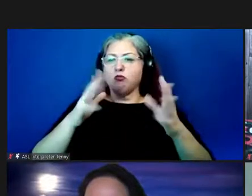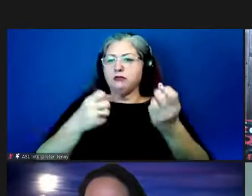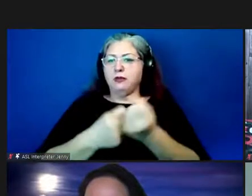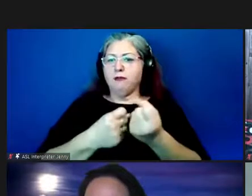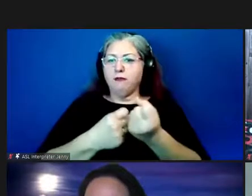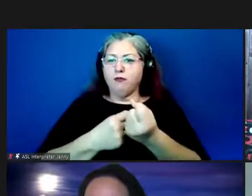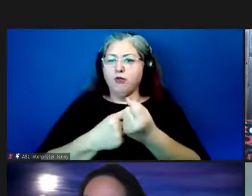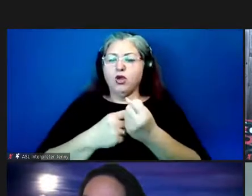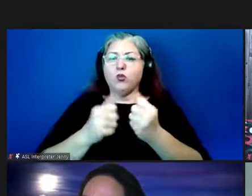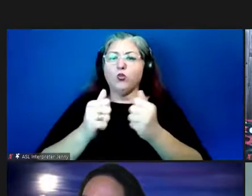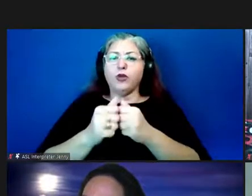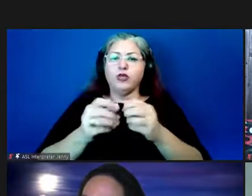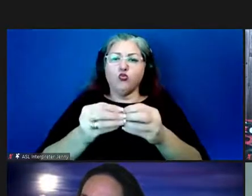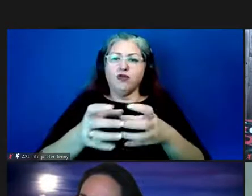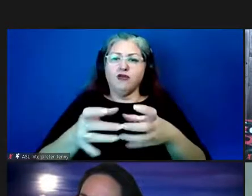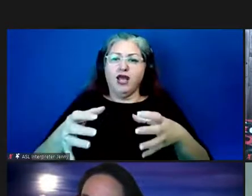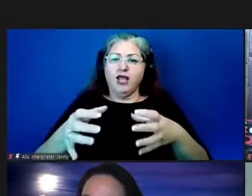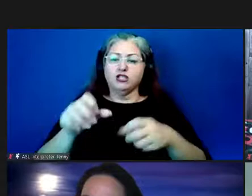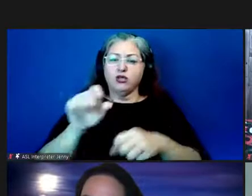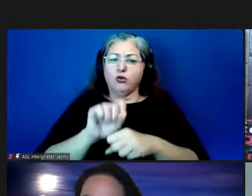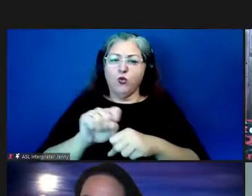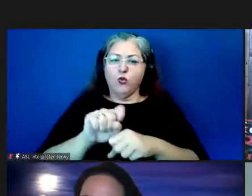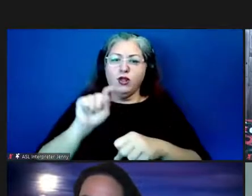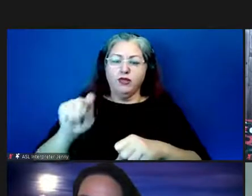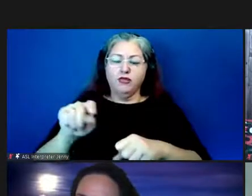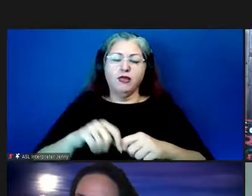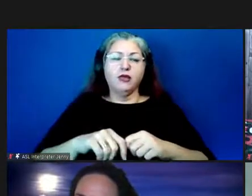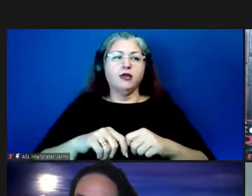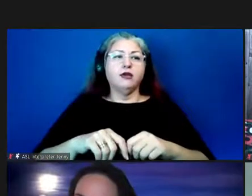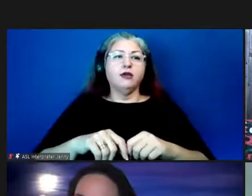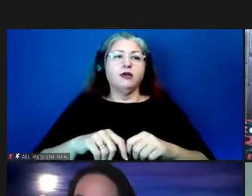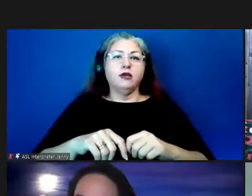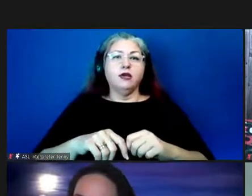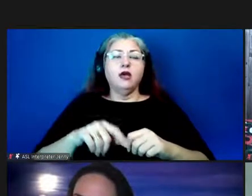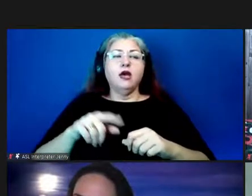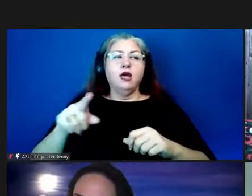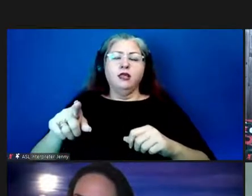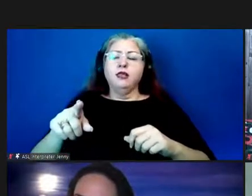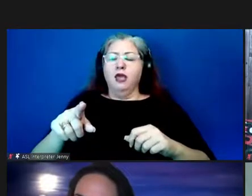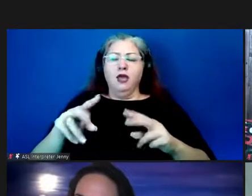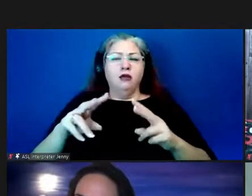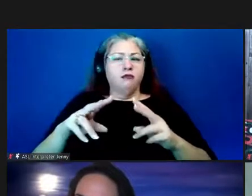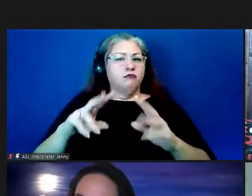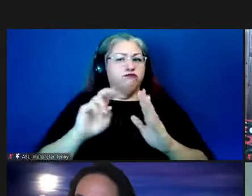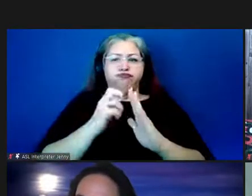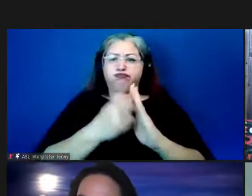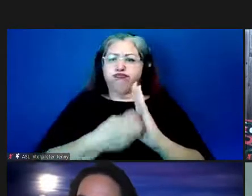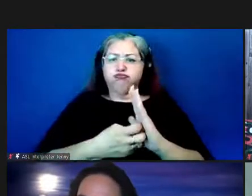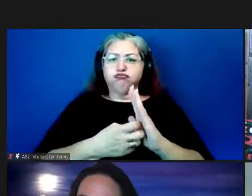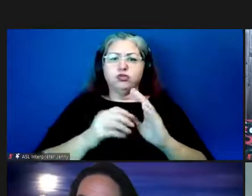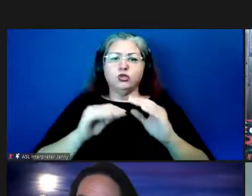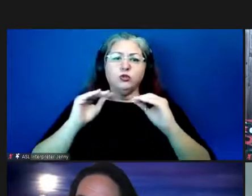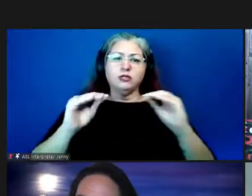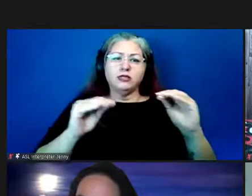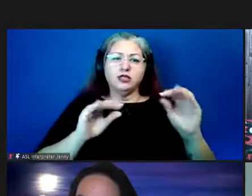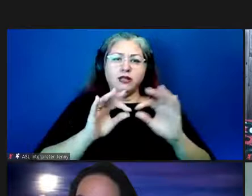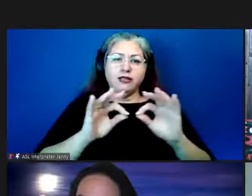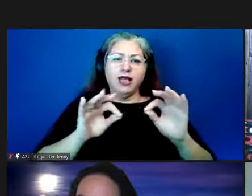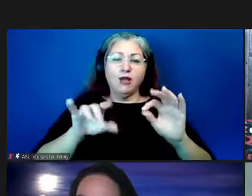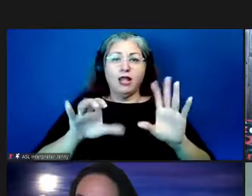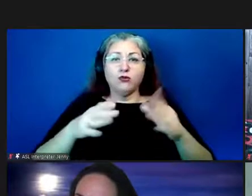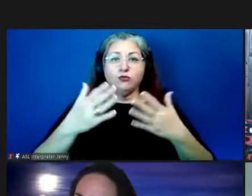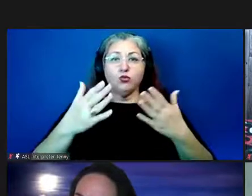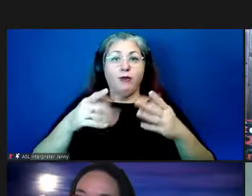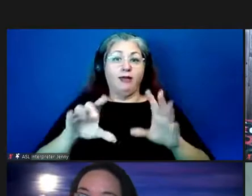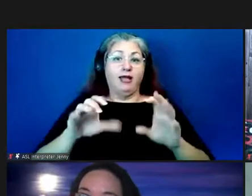revitalization efforts and um they are really into um teaching the languages in the classroom so maybe